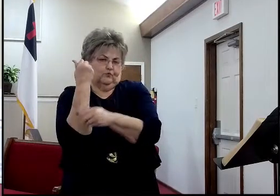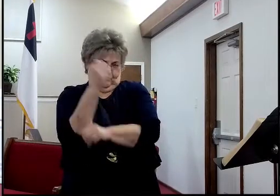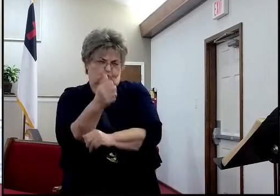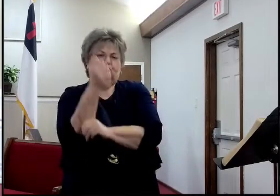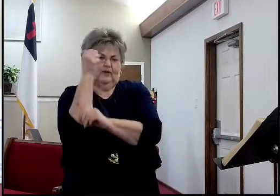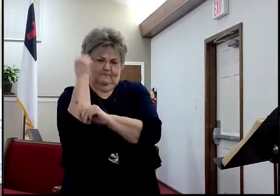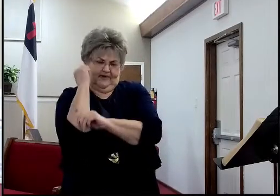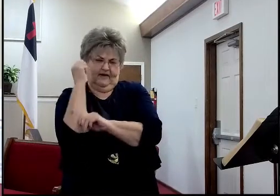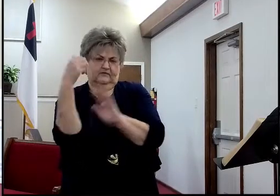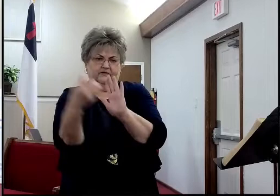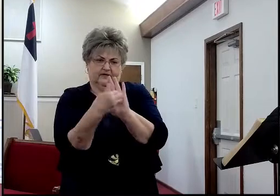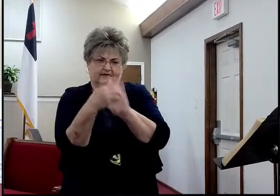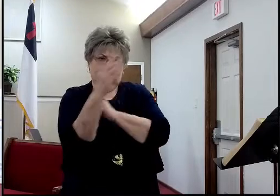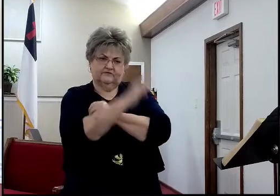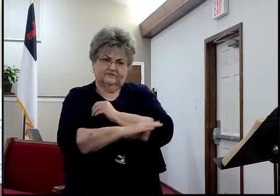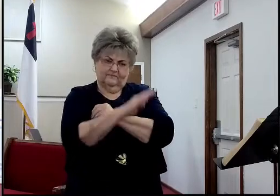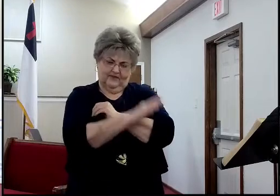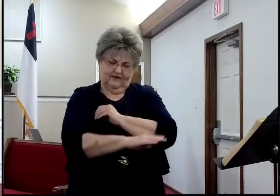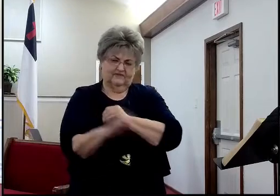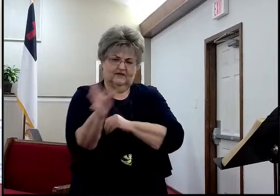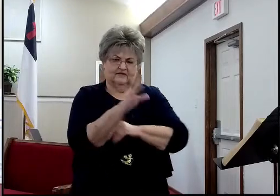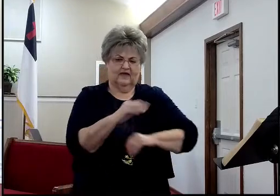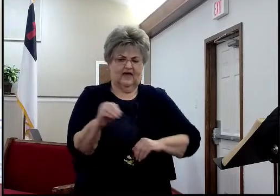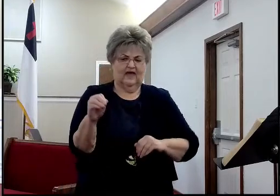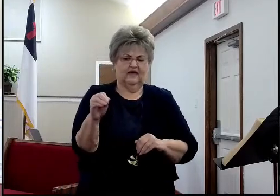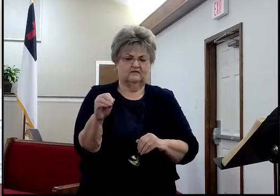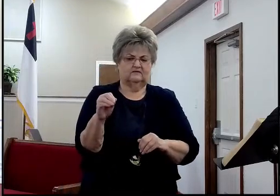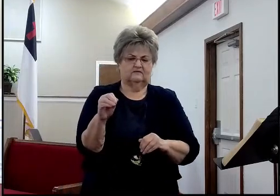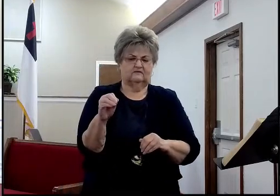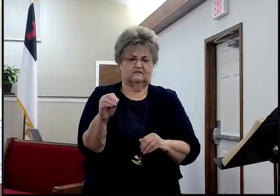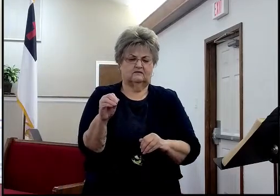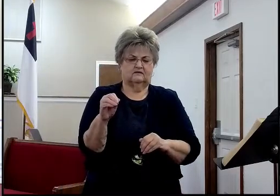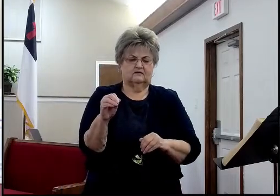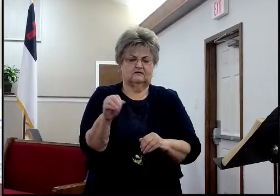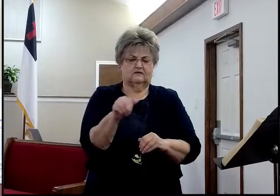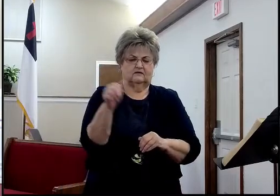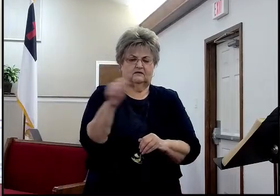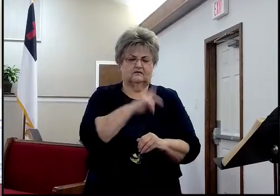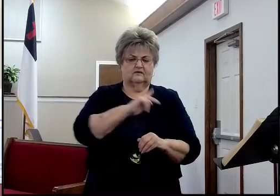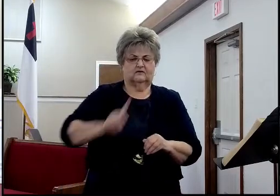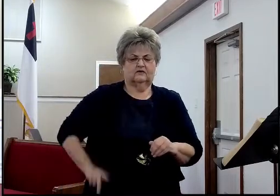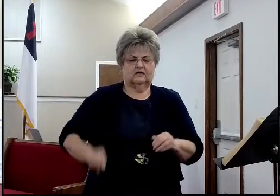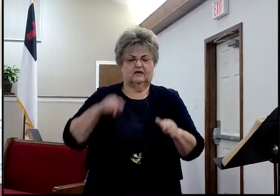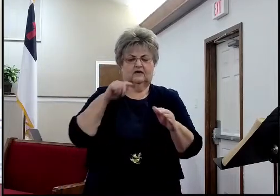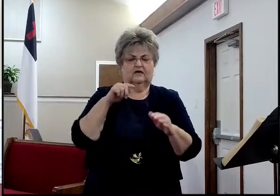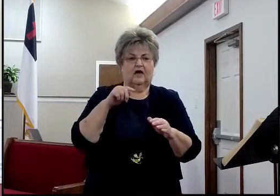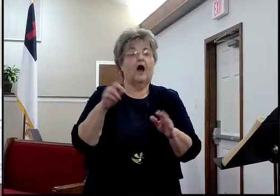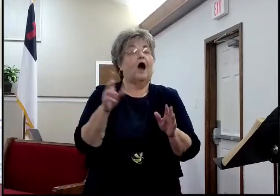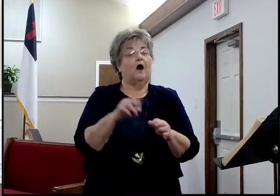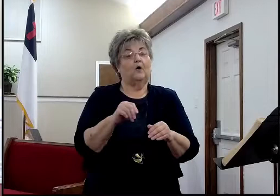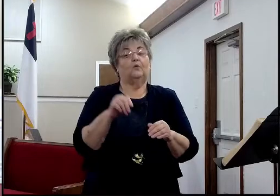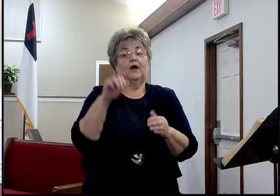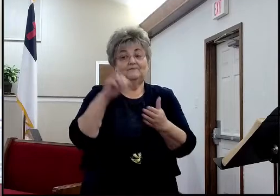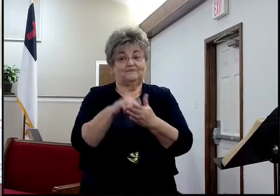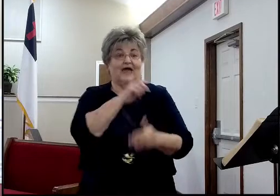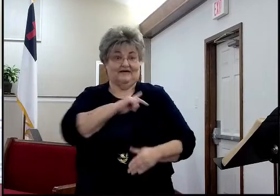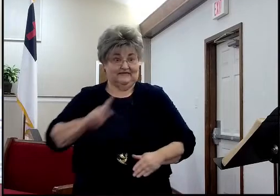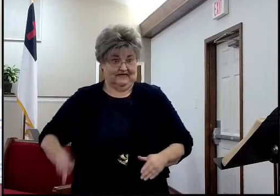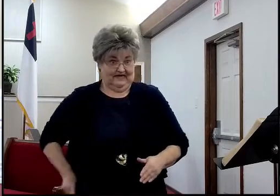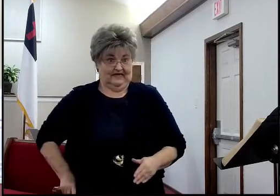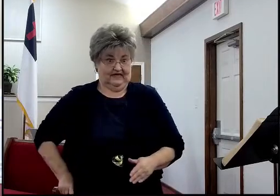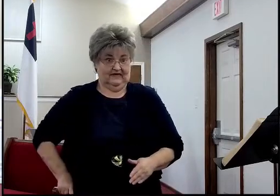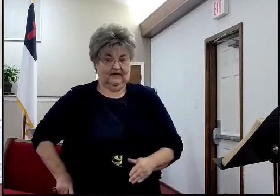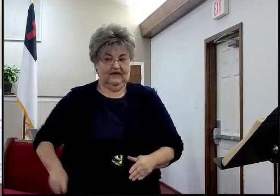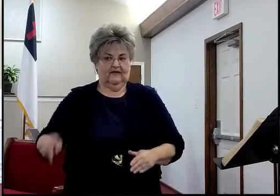machine came back, and they killed all of, I can't remember what the name of that, king was off the top of my head. They killed all his sons, front of his eyes, put his eyes